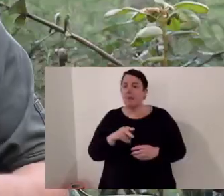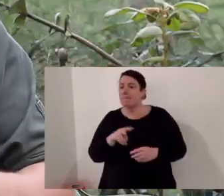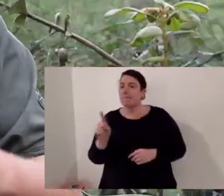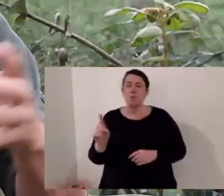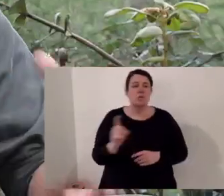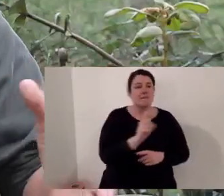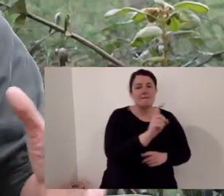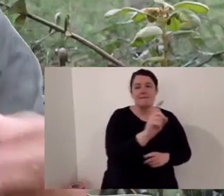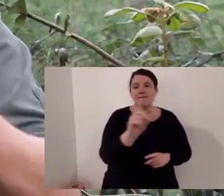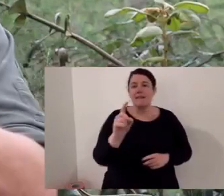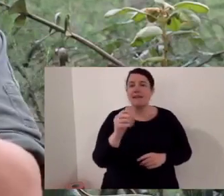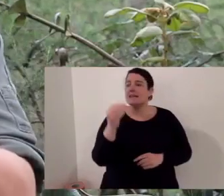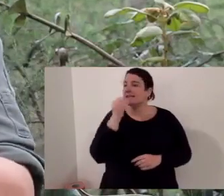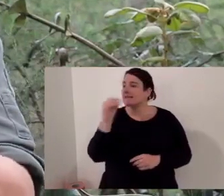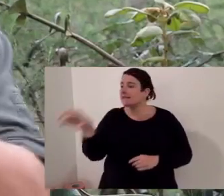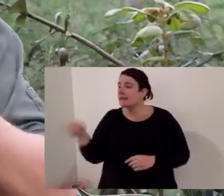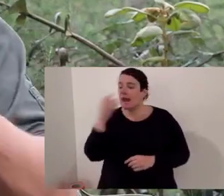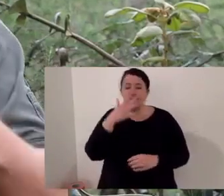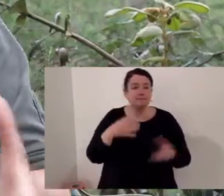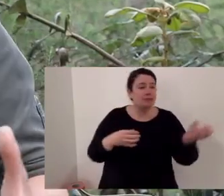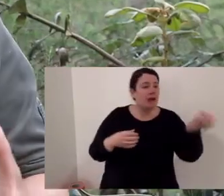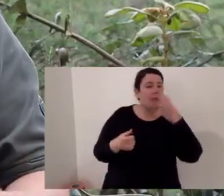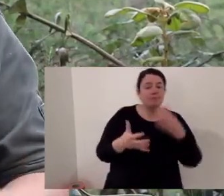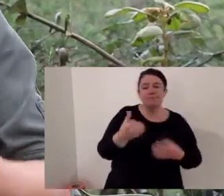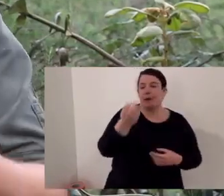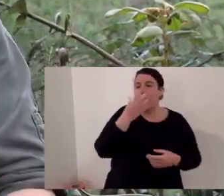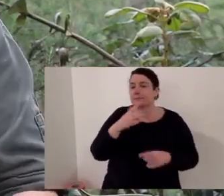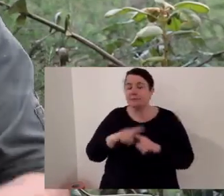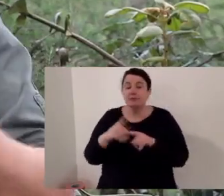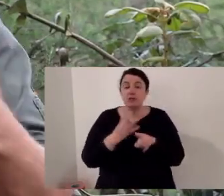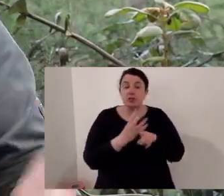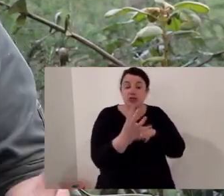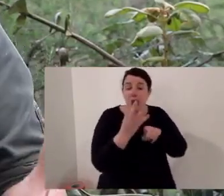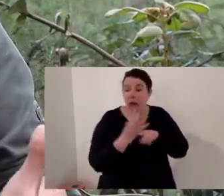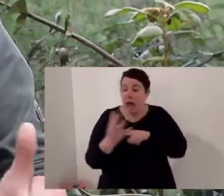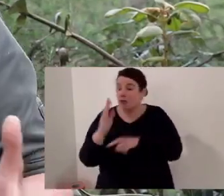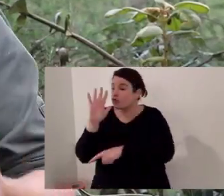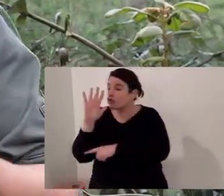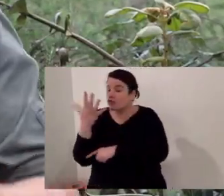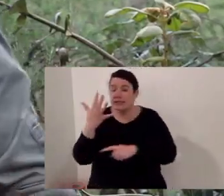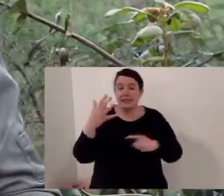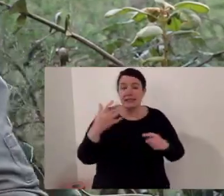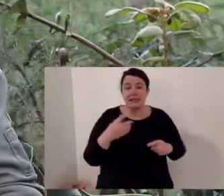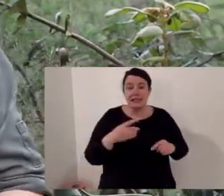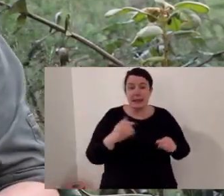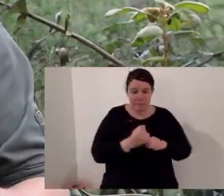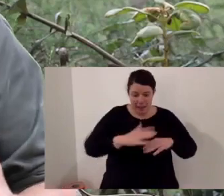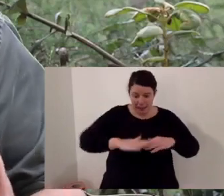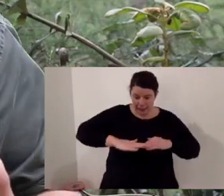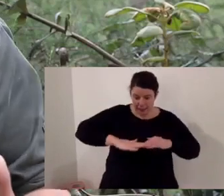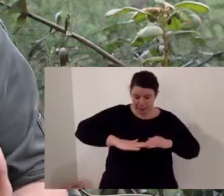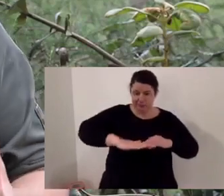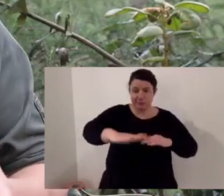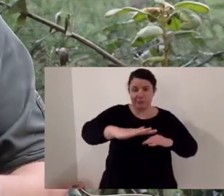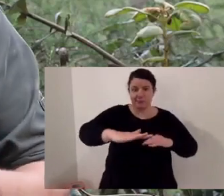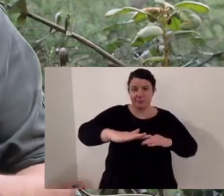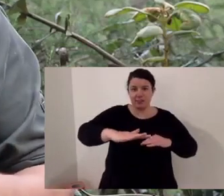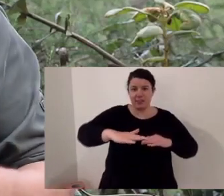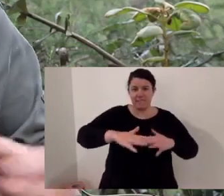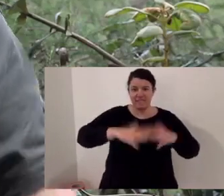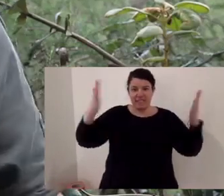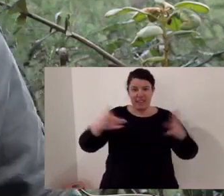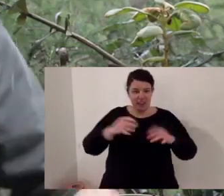but as it moves it actually eats little bits of debris and vegetation and grasses and it keeps the forest floor